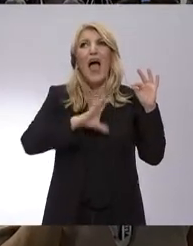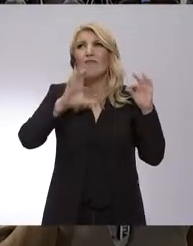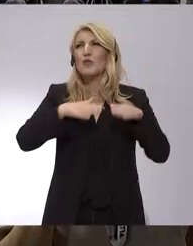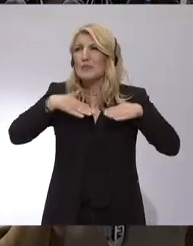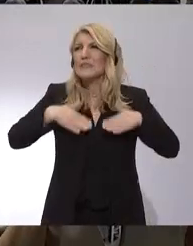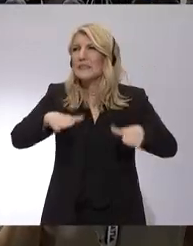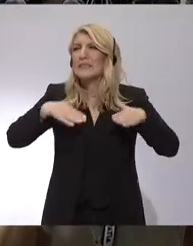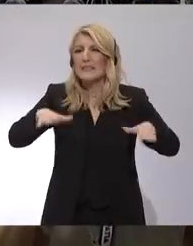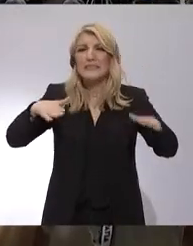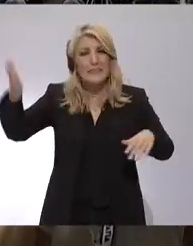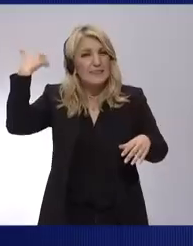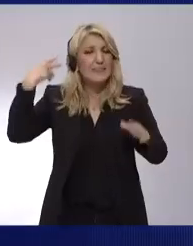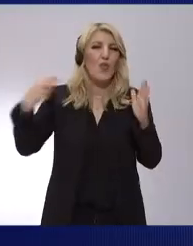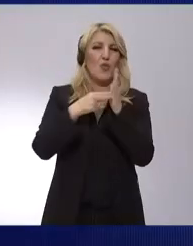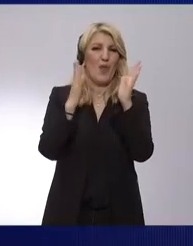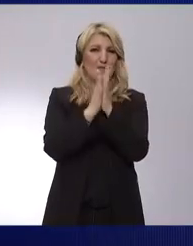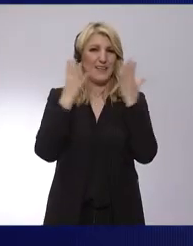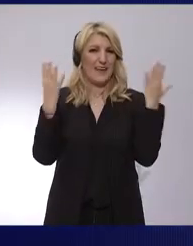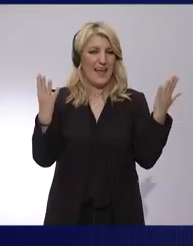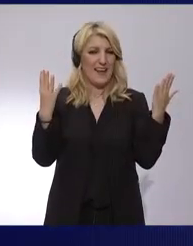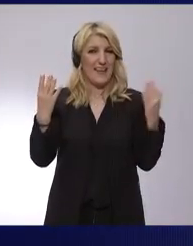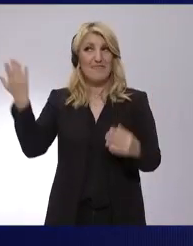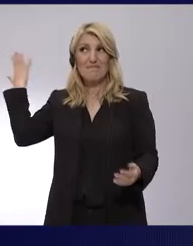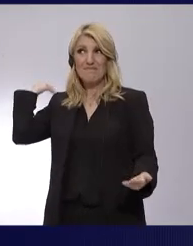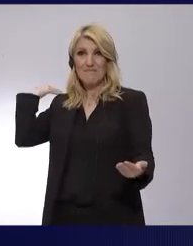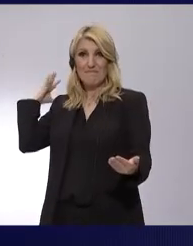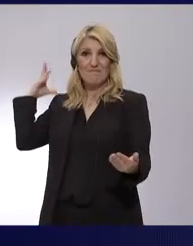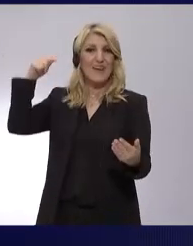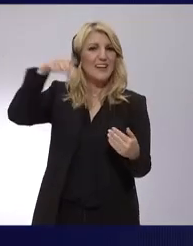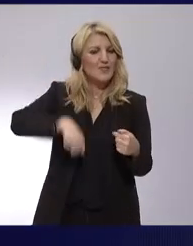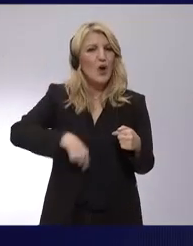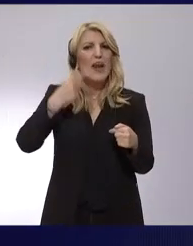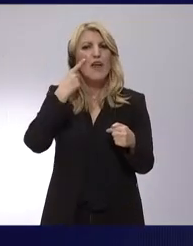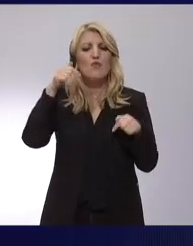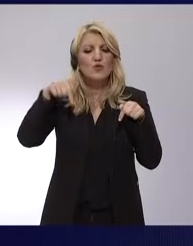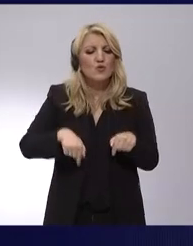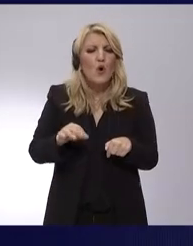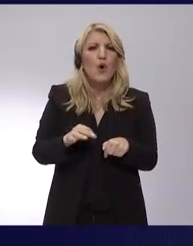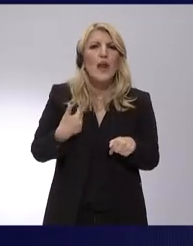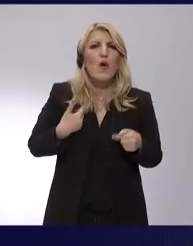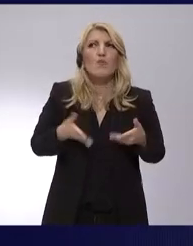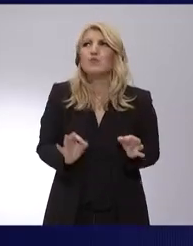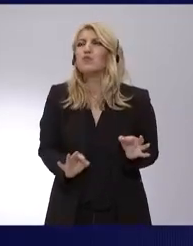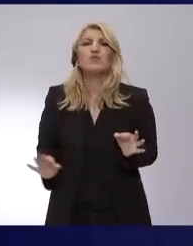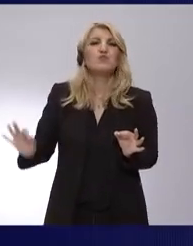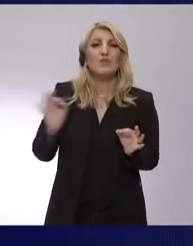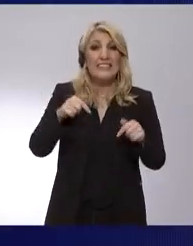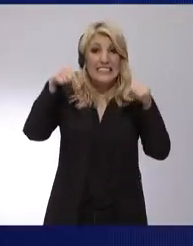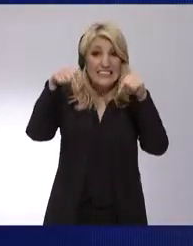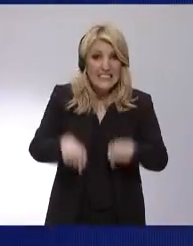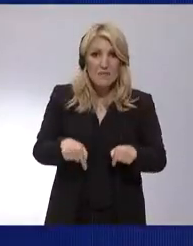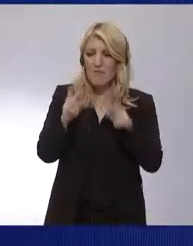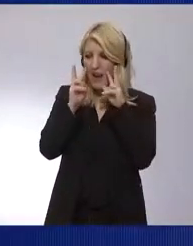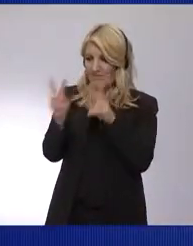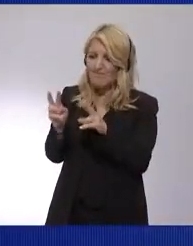we have come together. Today, Neo-Demokrazia is by far the strongest party in Greece and the